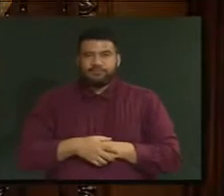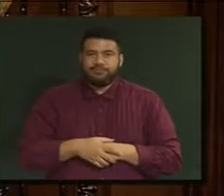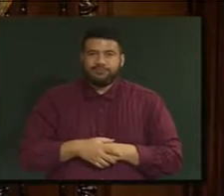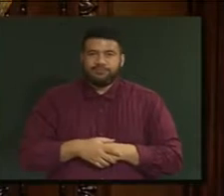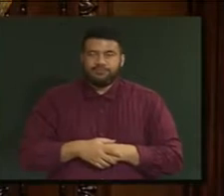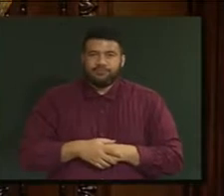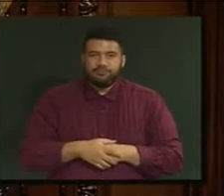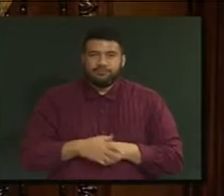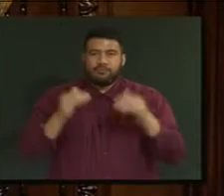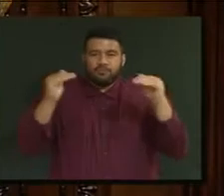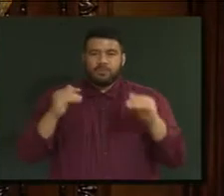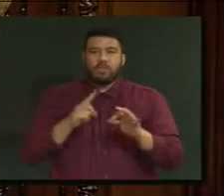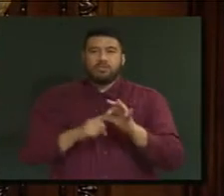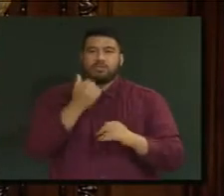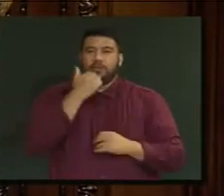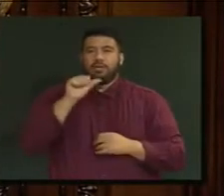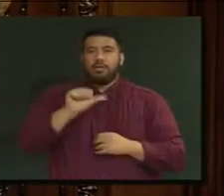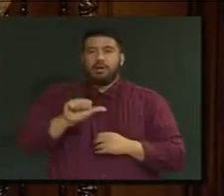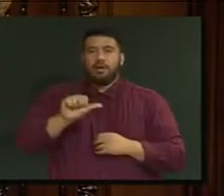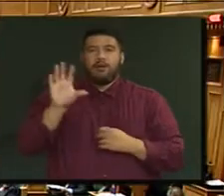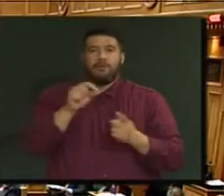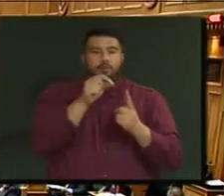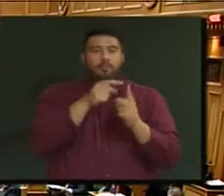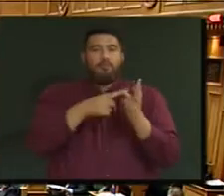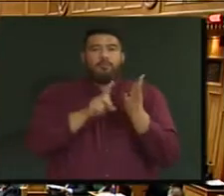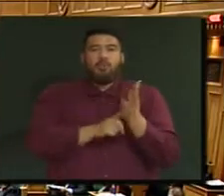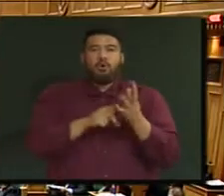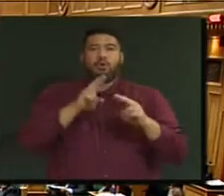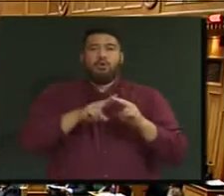Question number nine, Paul Foster-Bell. Thank you, Mr Speaker. Sir. Sir.